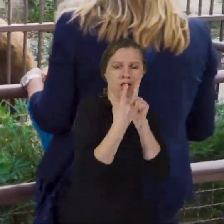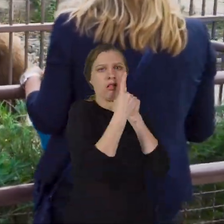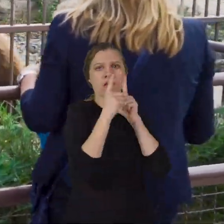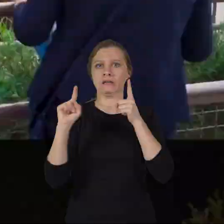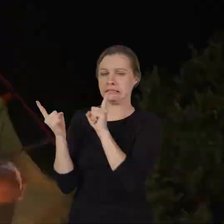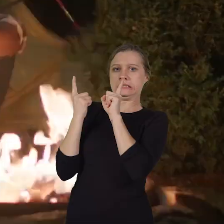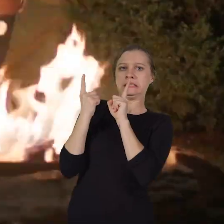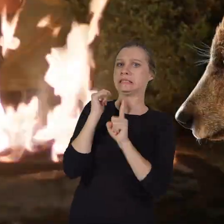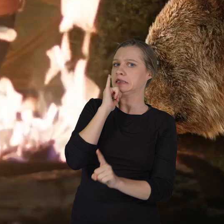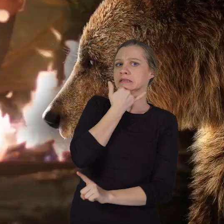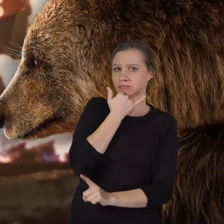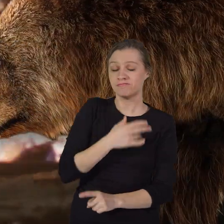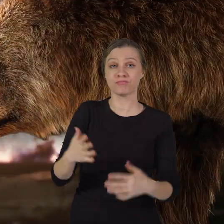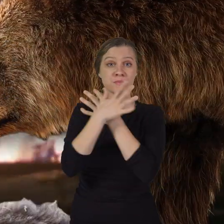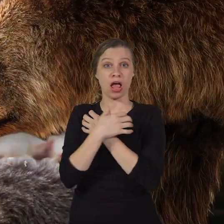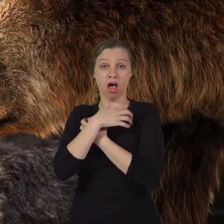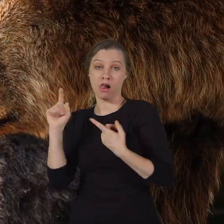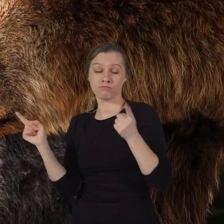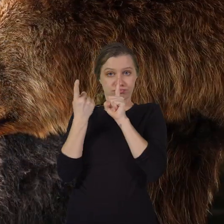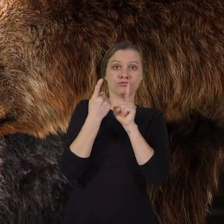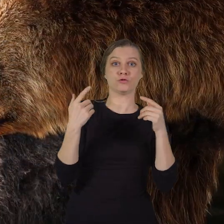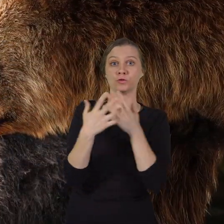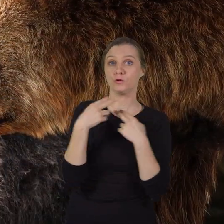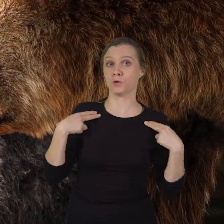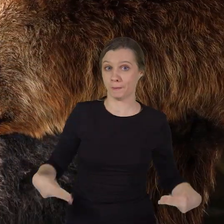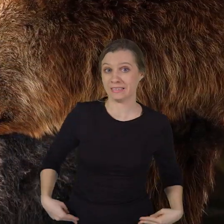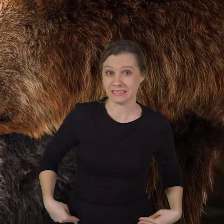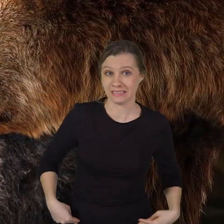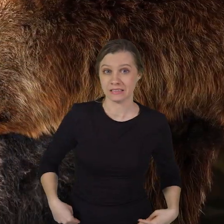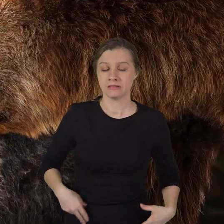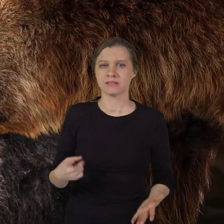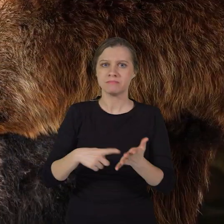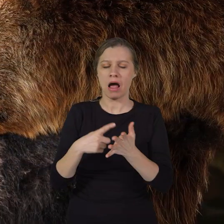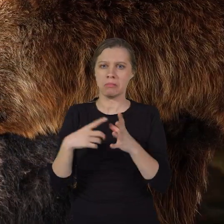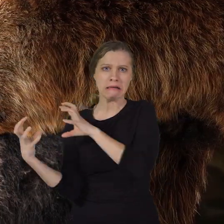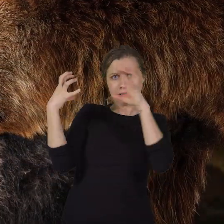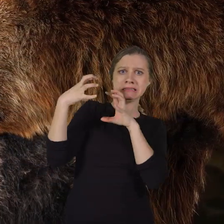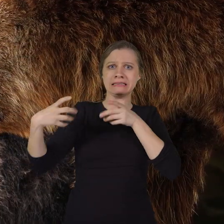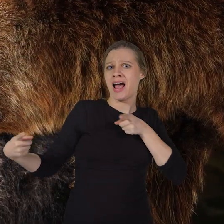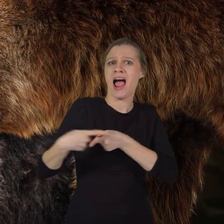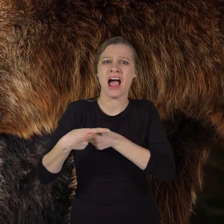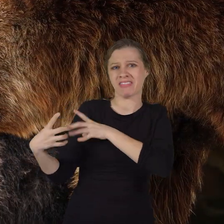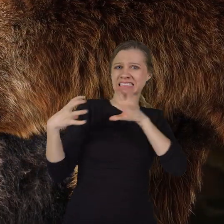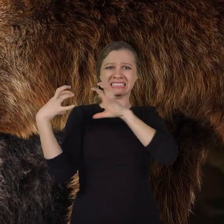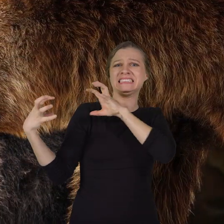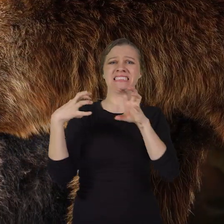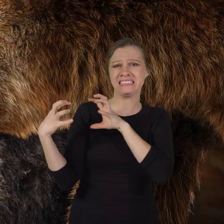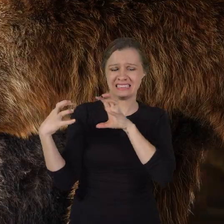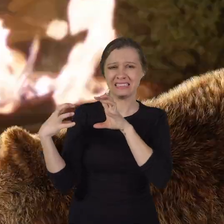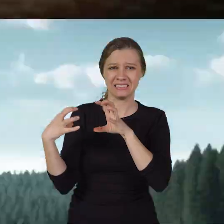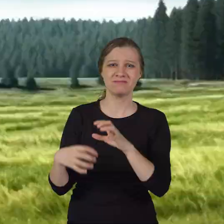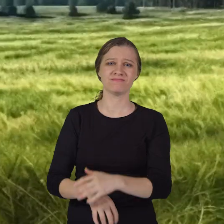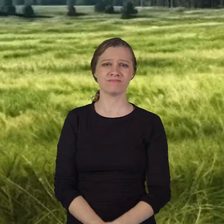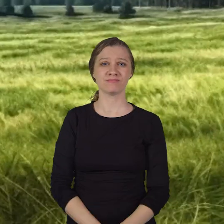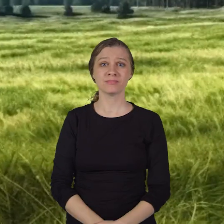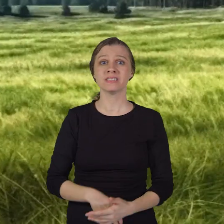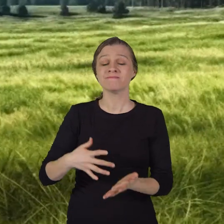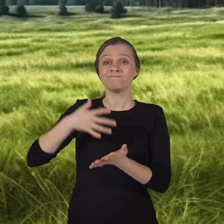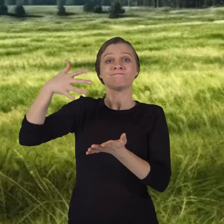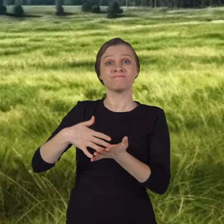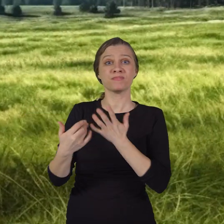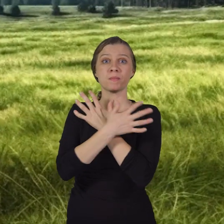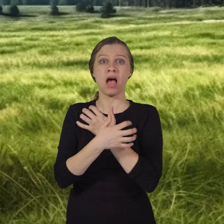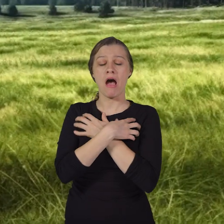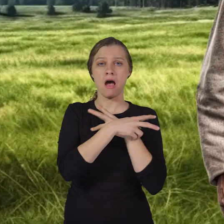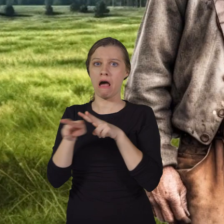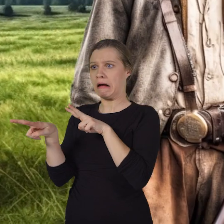humans. And when bears come into contact with humans, sometimes there are serious conflicts. For example,